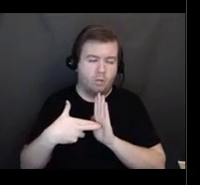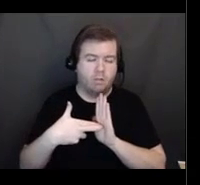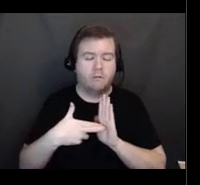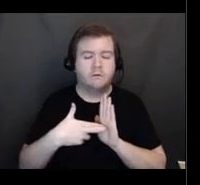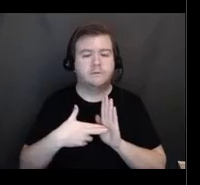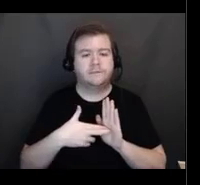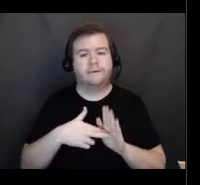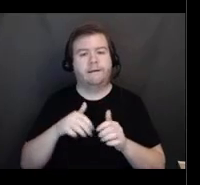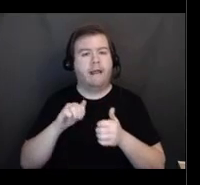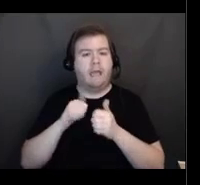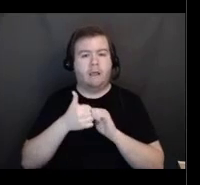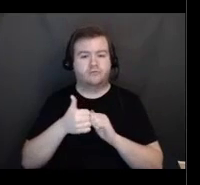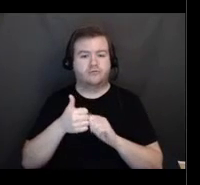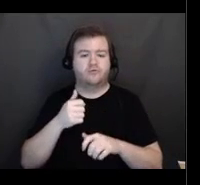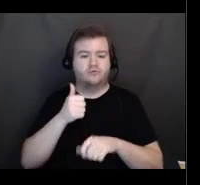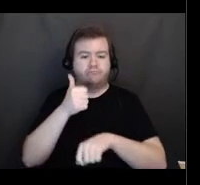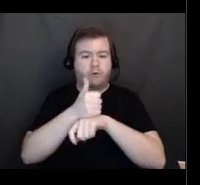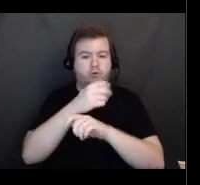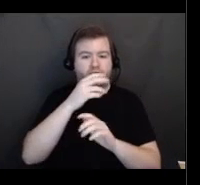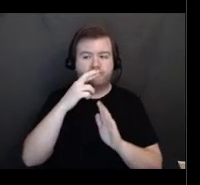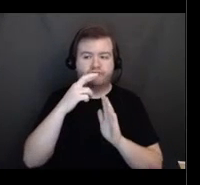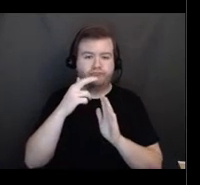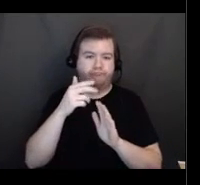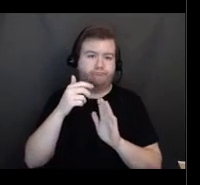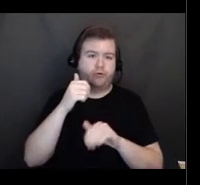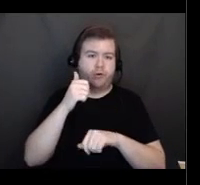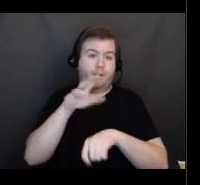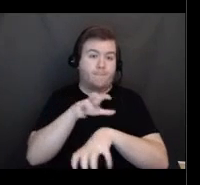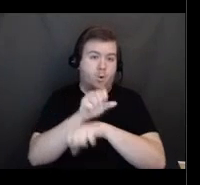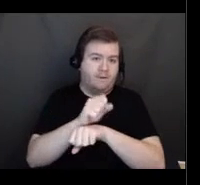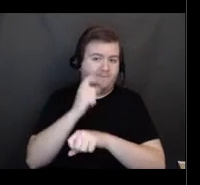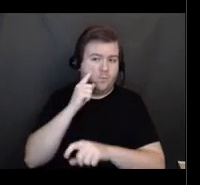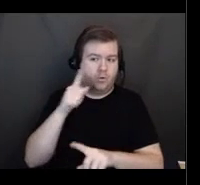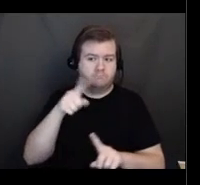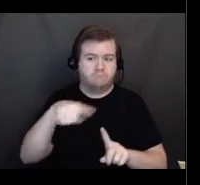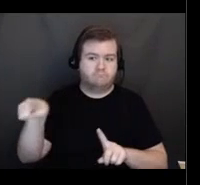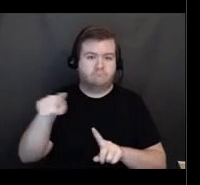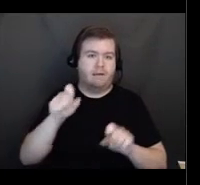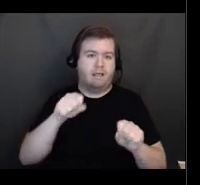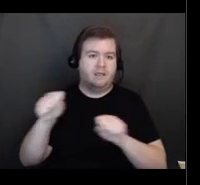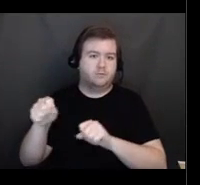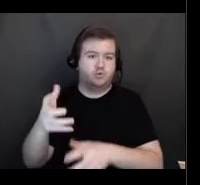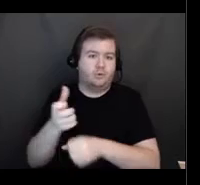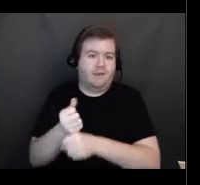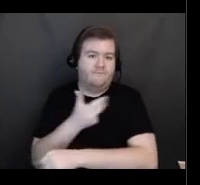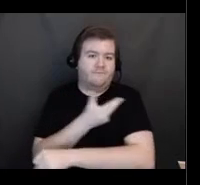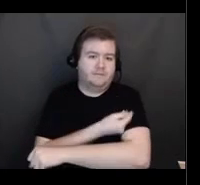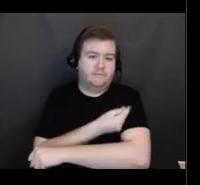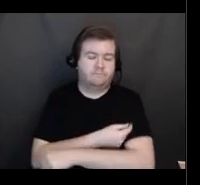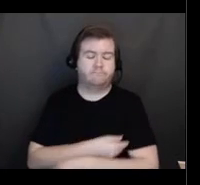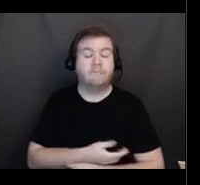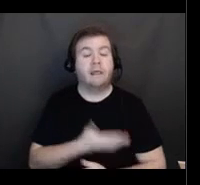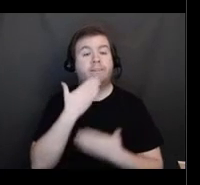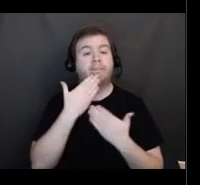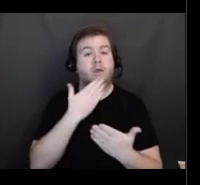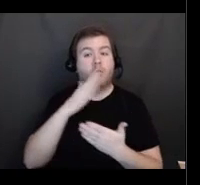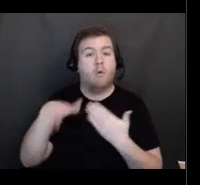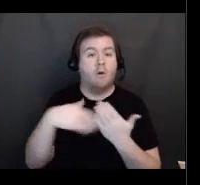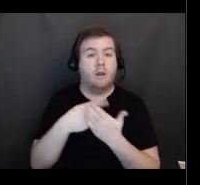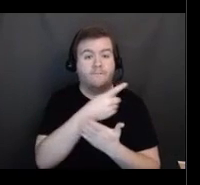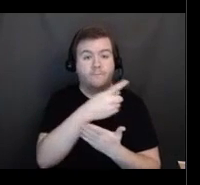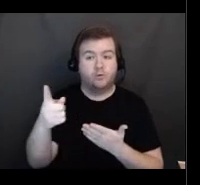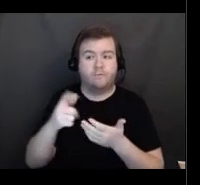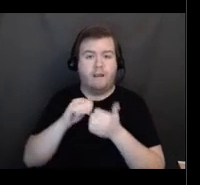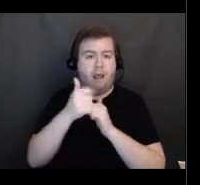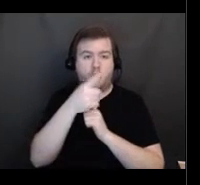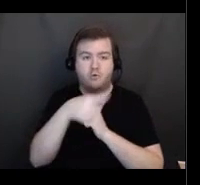recipients schedule an appointment. Thank you for all you do for supporting the Connecticut Department of Public